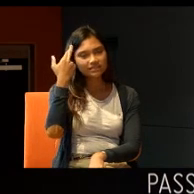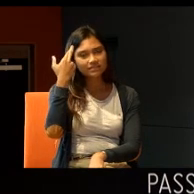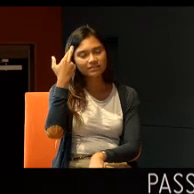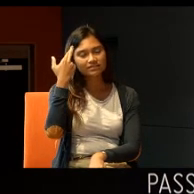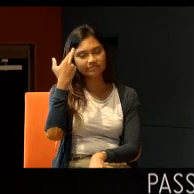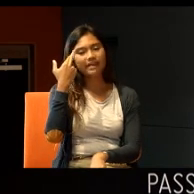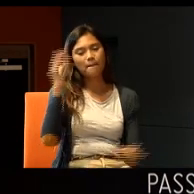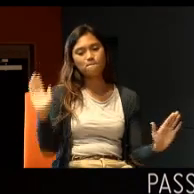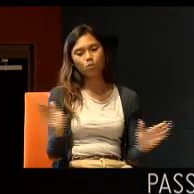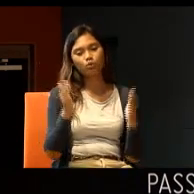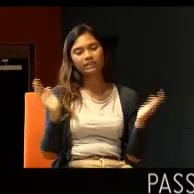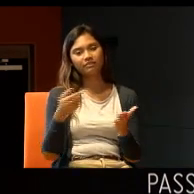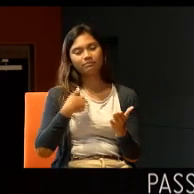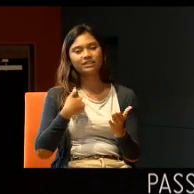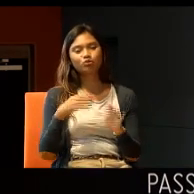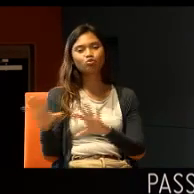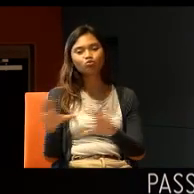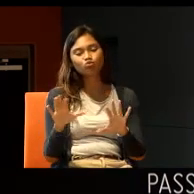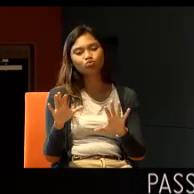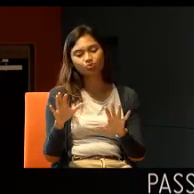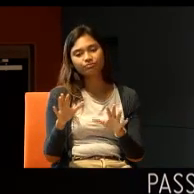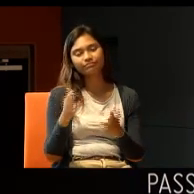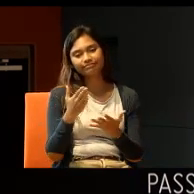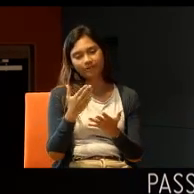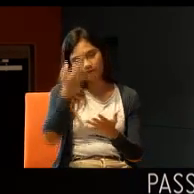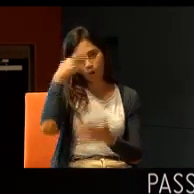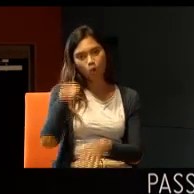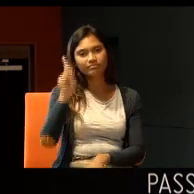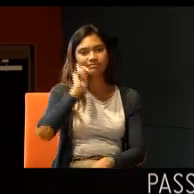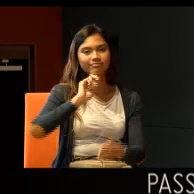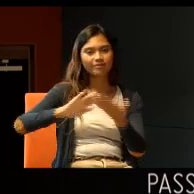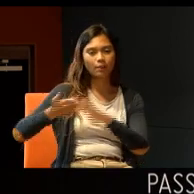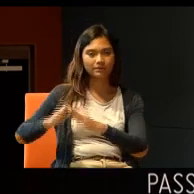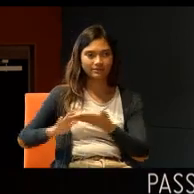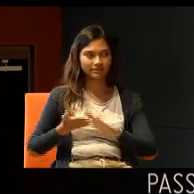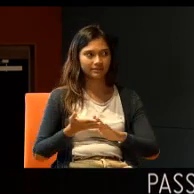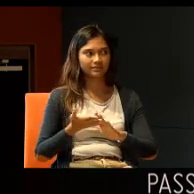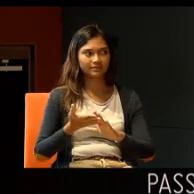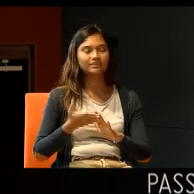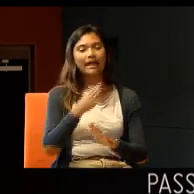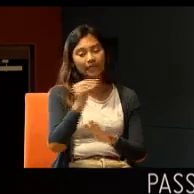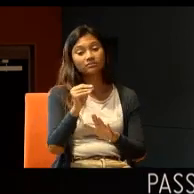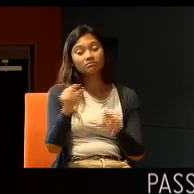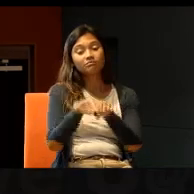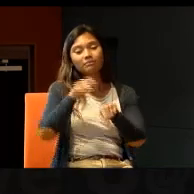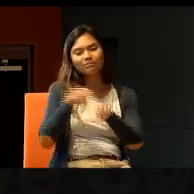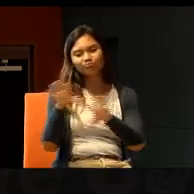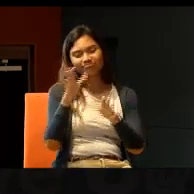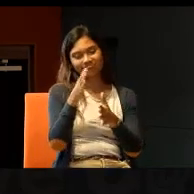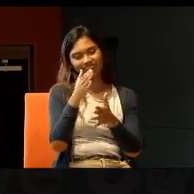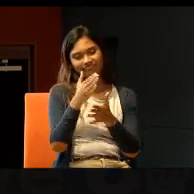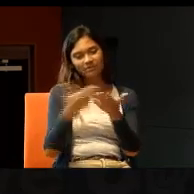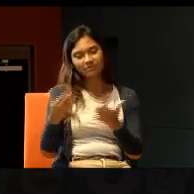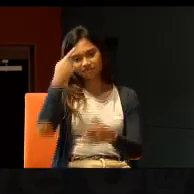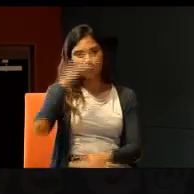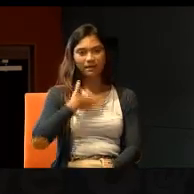motivates me, to do something for them, and of course, you can say, it's doing something for myself as well. Yeah. But I will,